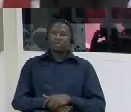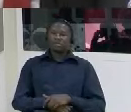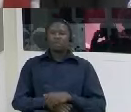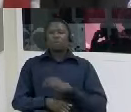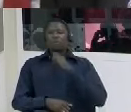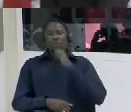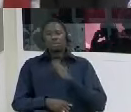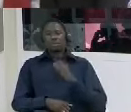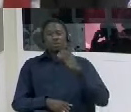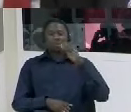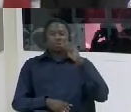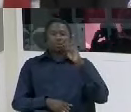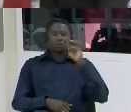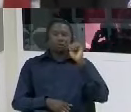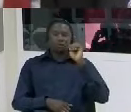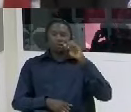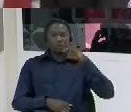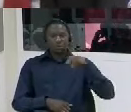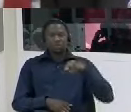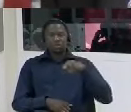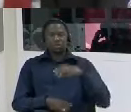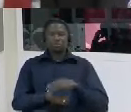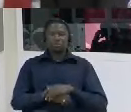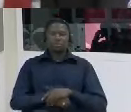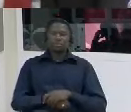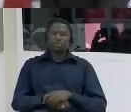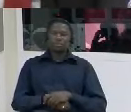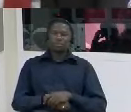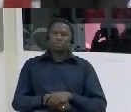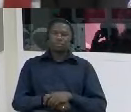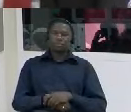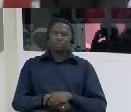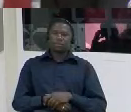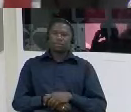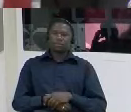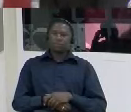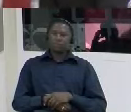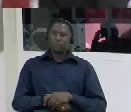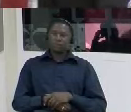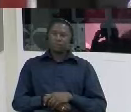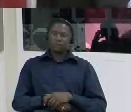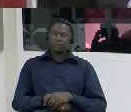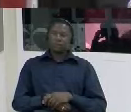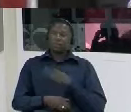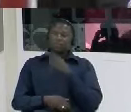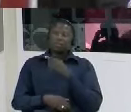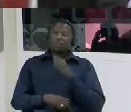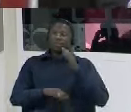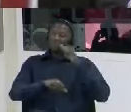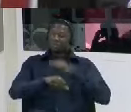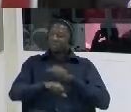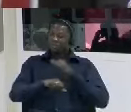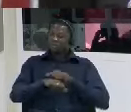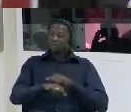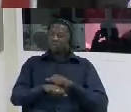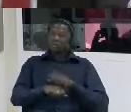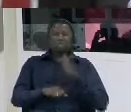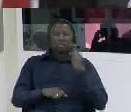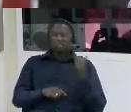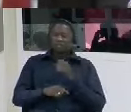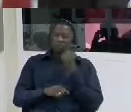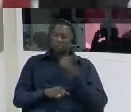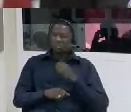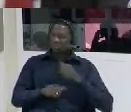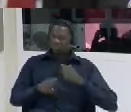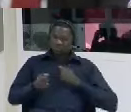um since you the torture had seriously affected your health